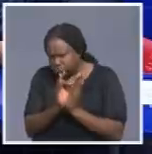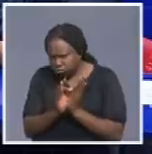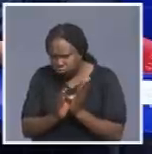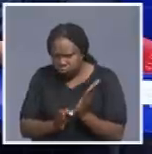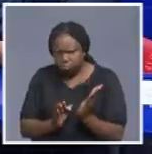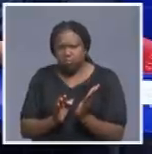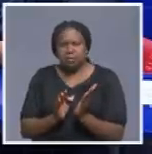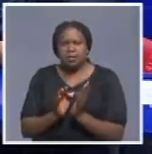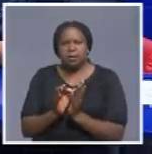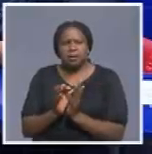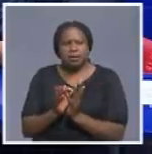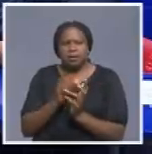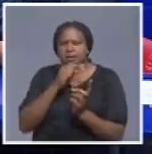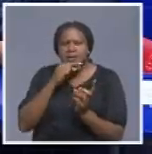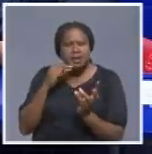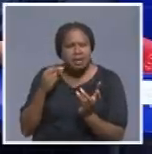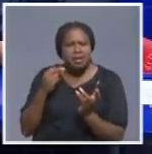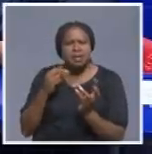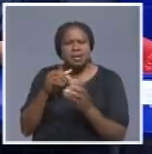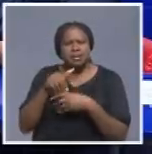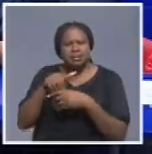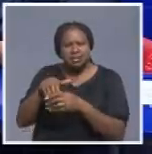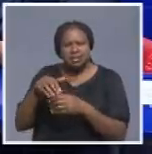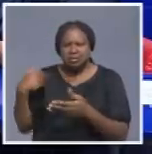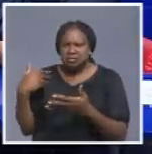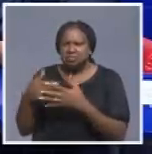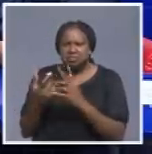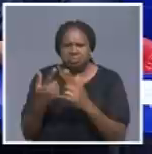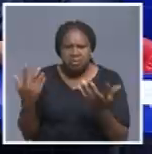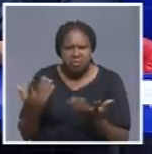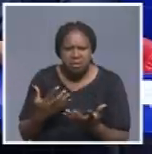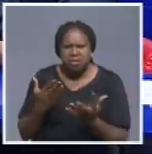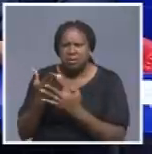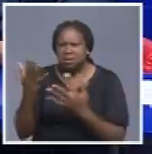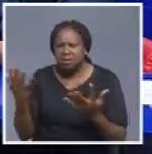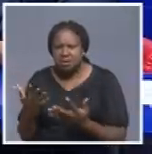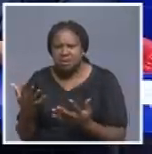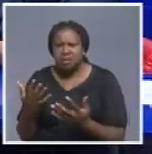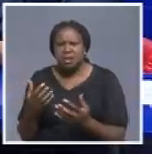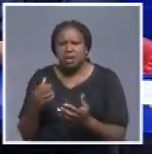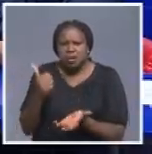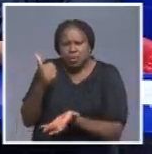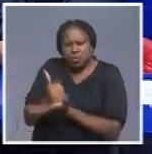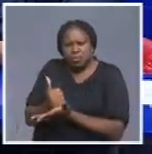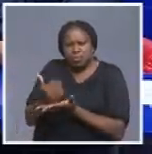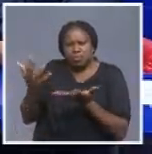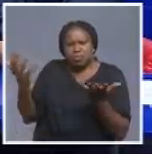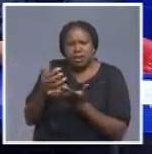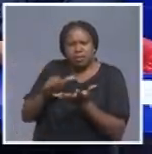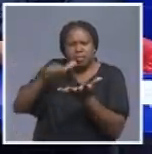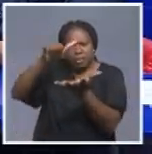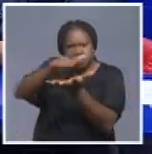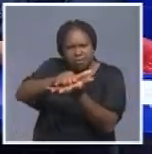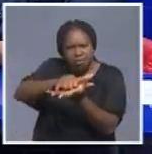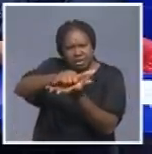There is a space for the name, then your travel history, where have you been, what is your seat number. And that helps